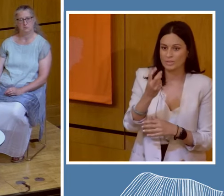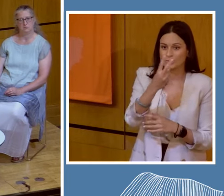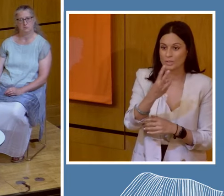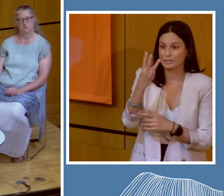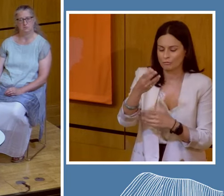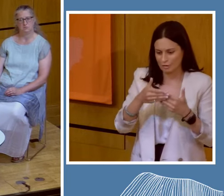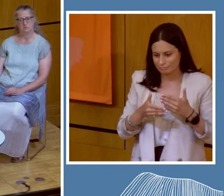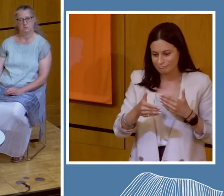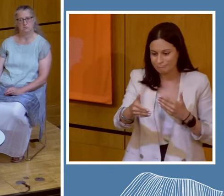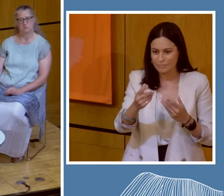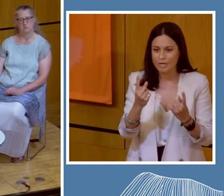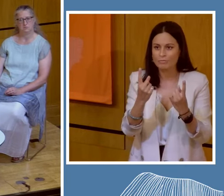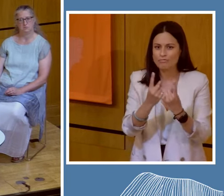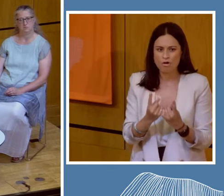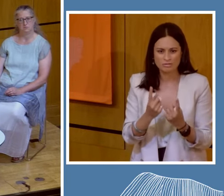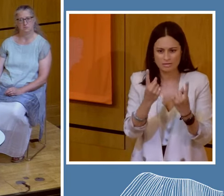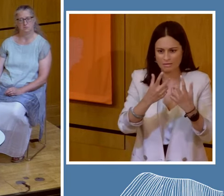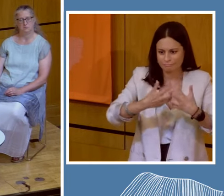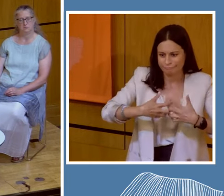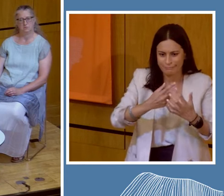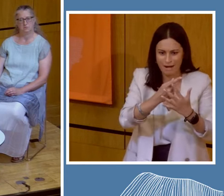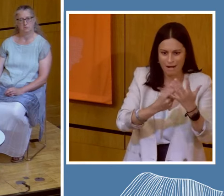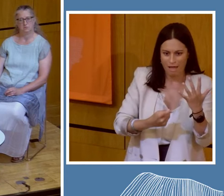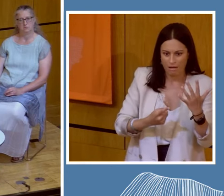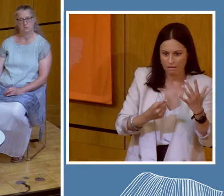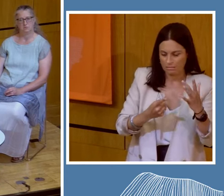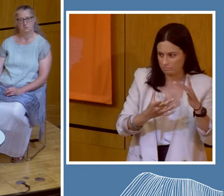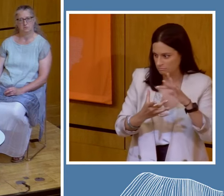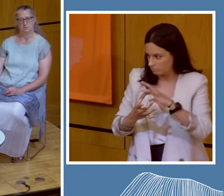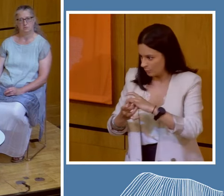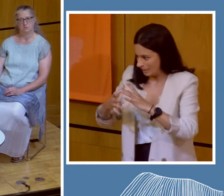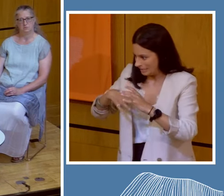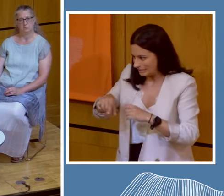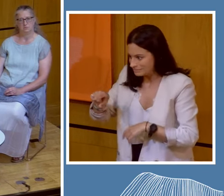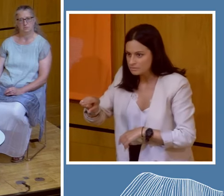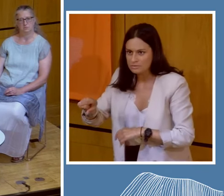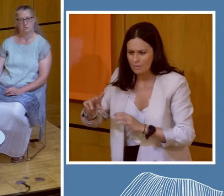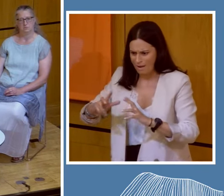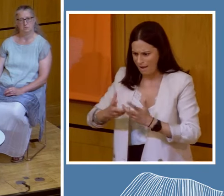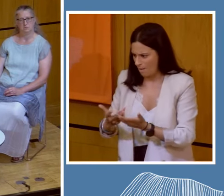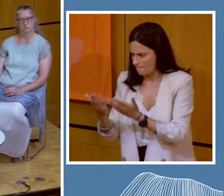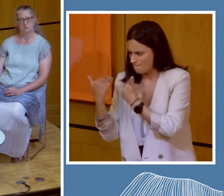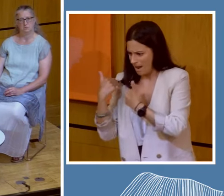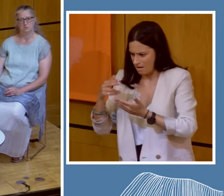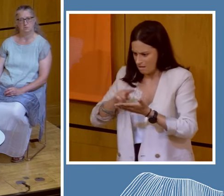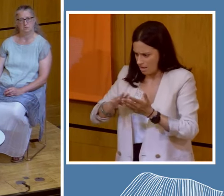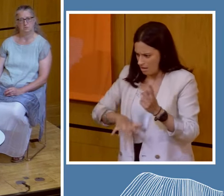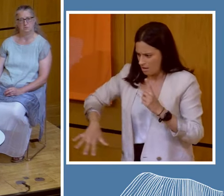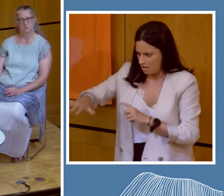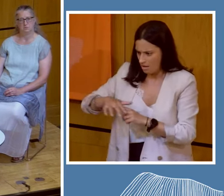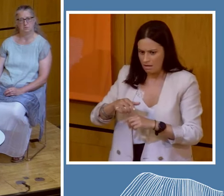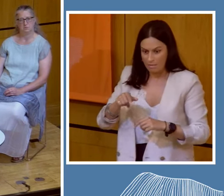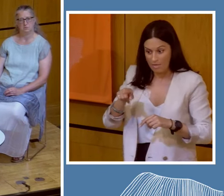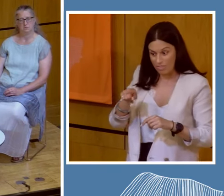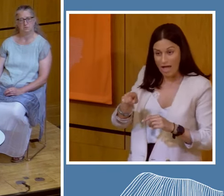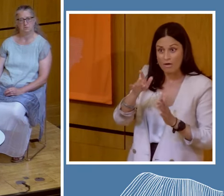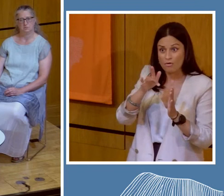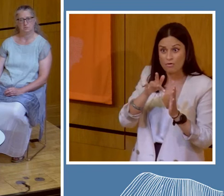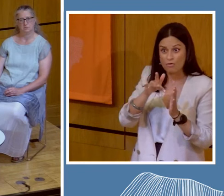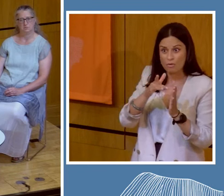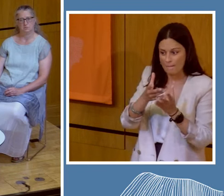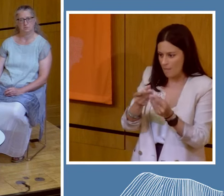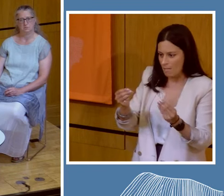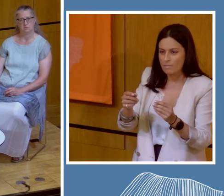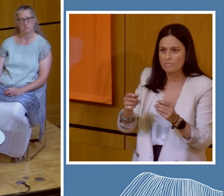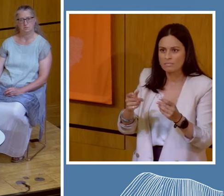for this transition is also wholly reliant on removing those resources at